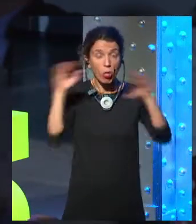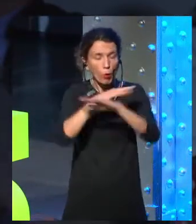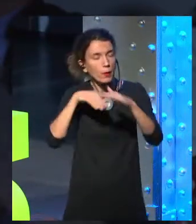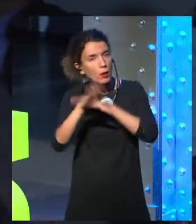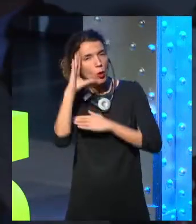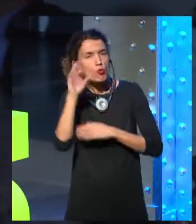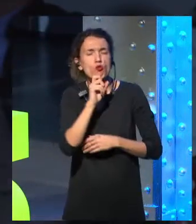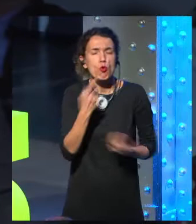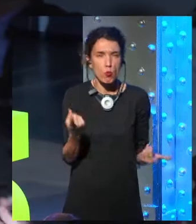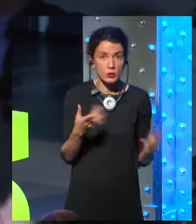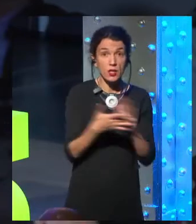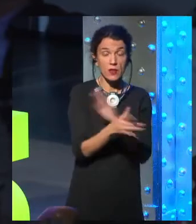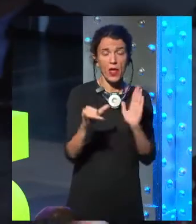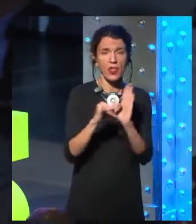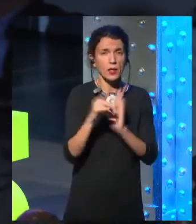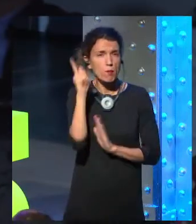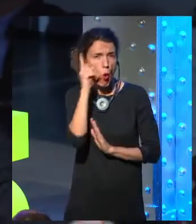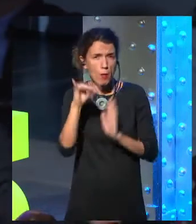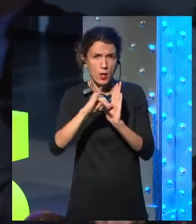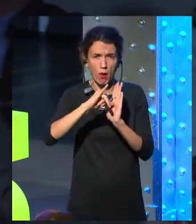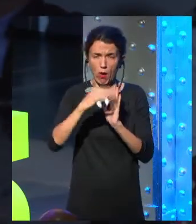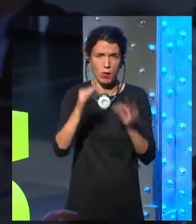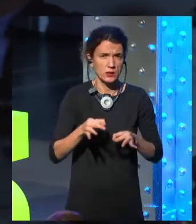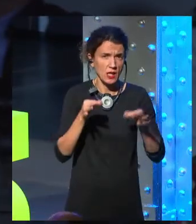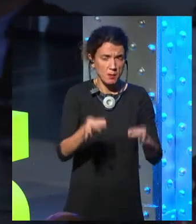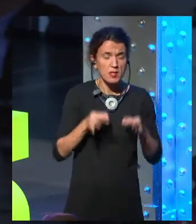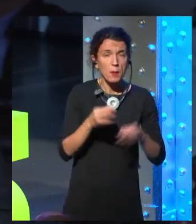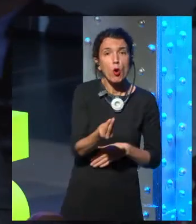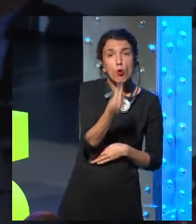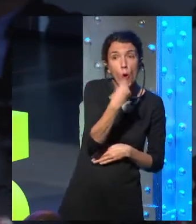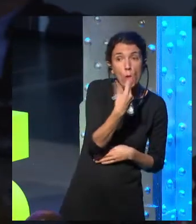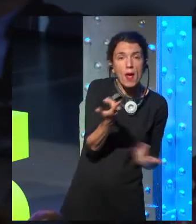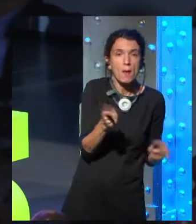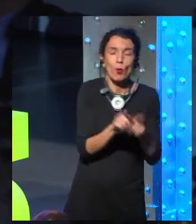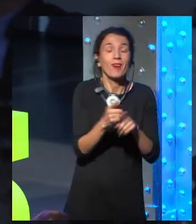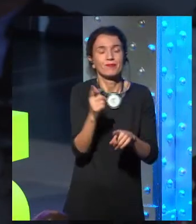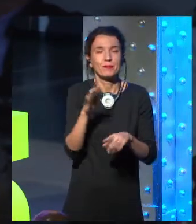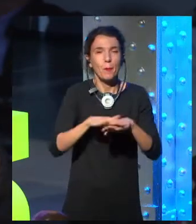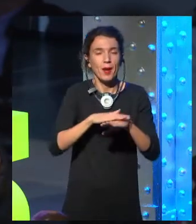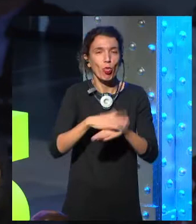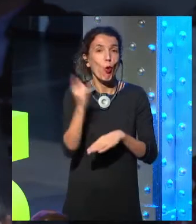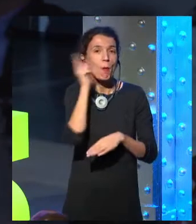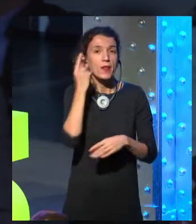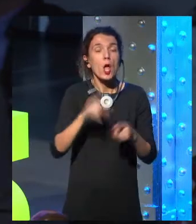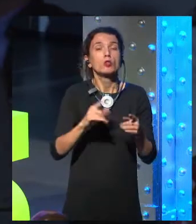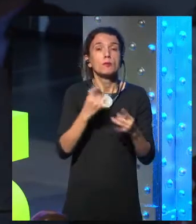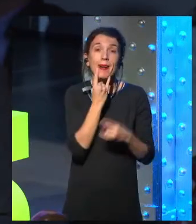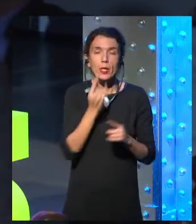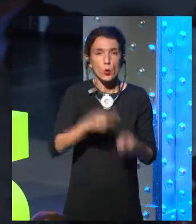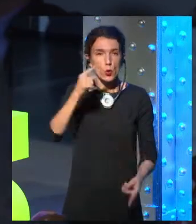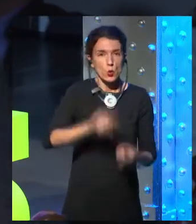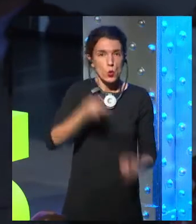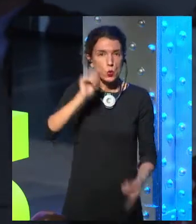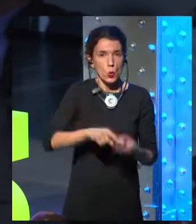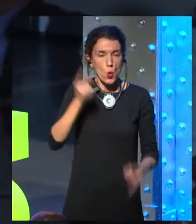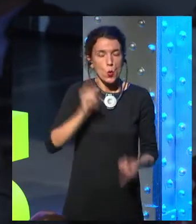and feed them, and when we take better care of them than ourselves sometimes, and we interact with them instead of interacting with other people.